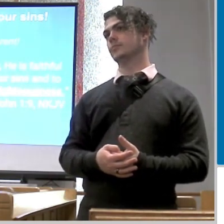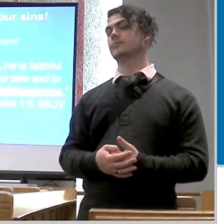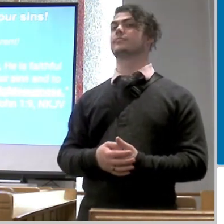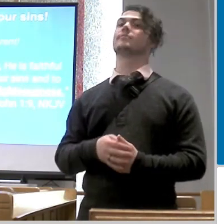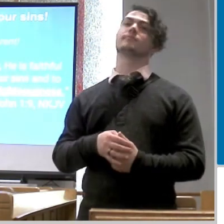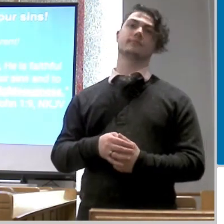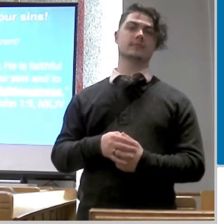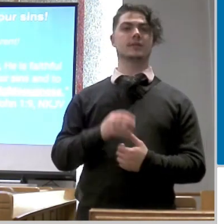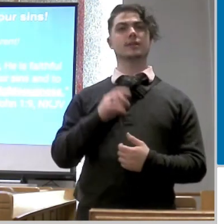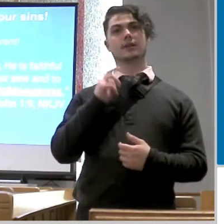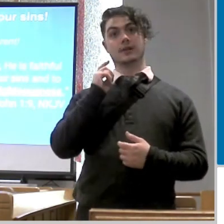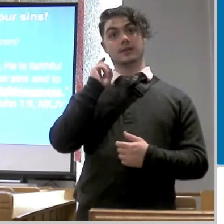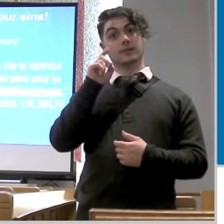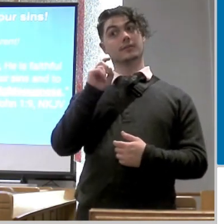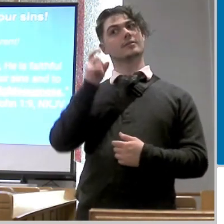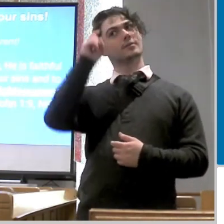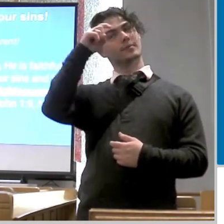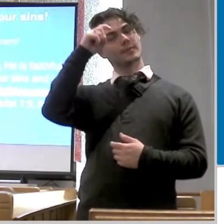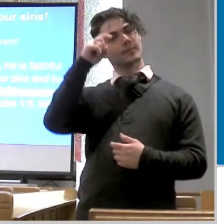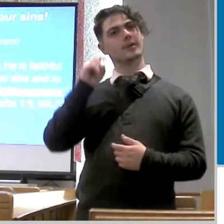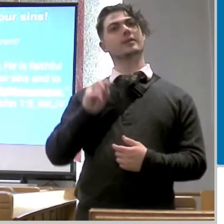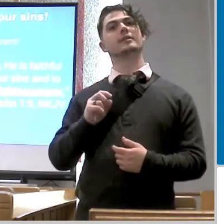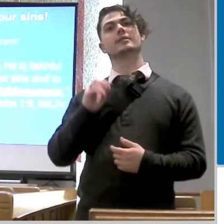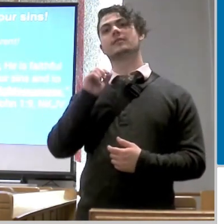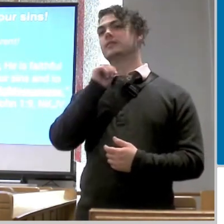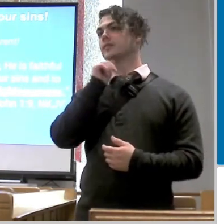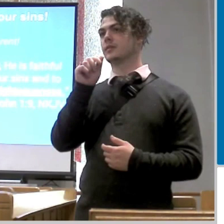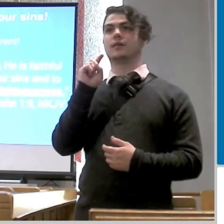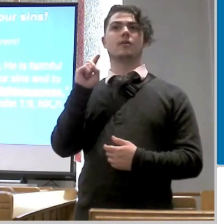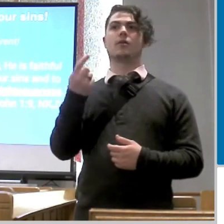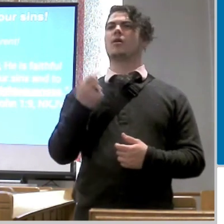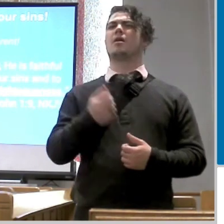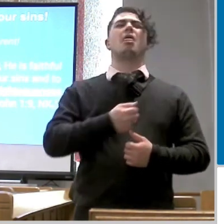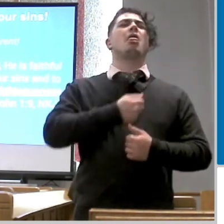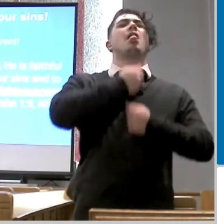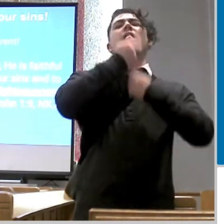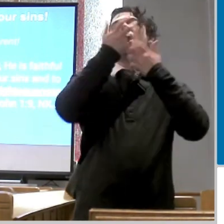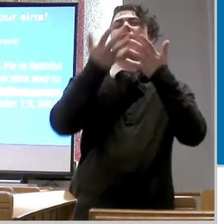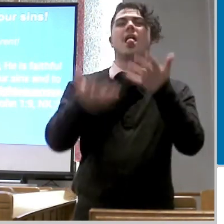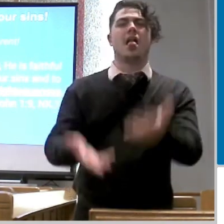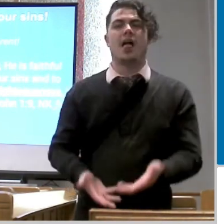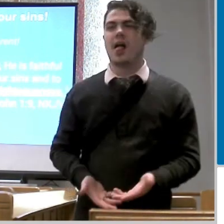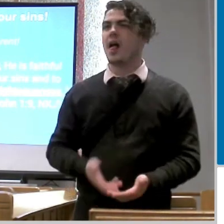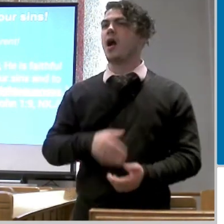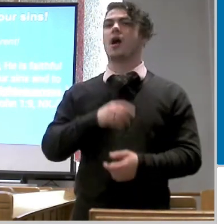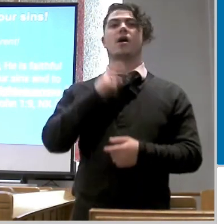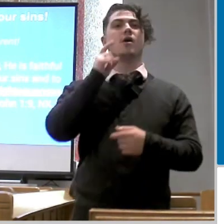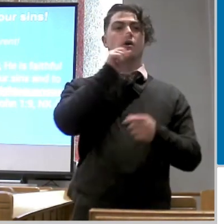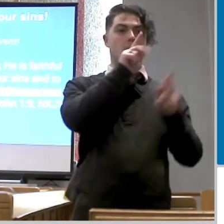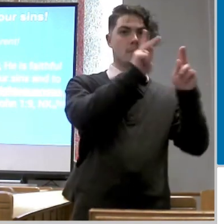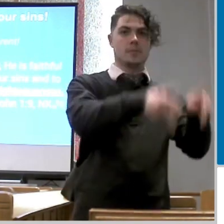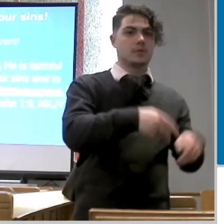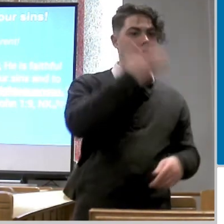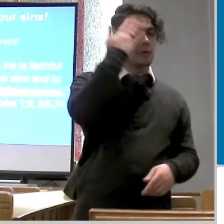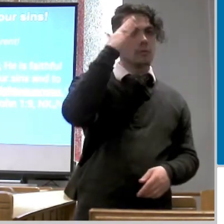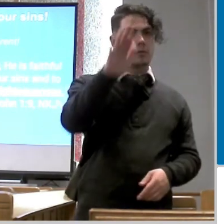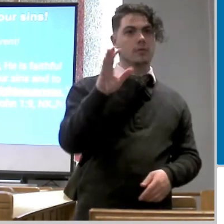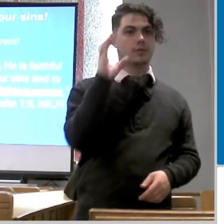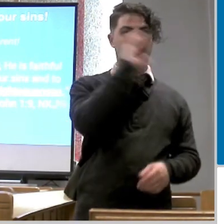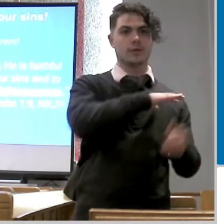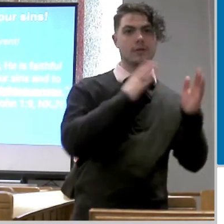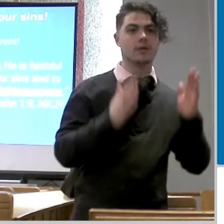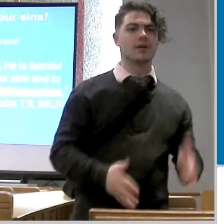wise right i'm not just saying to go out there and what do we say verbal diarrhea no that's not what i'm that's not what i'm suggesting yes if you got a negative